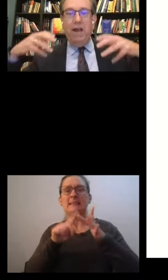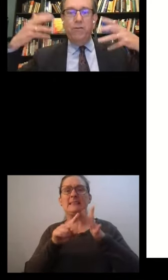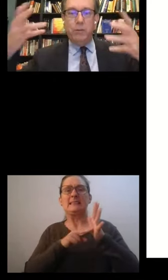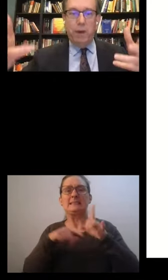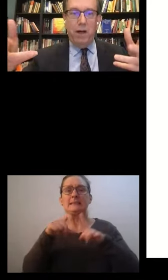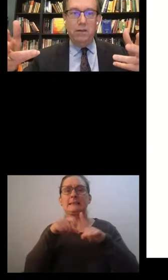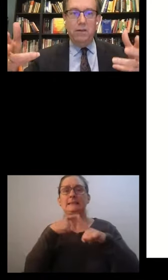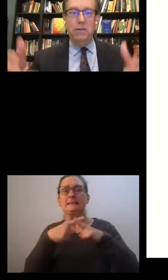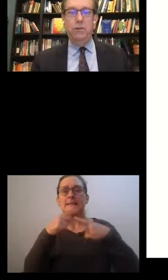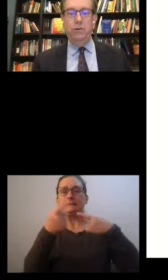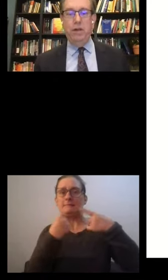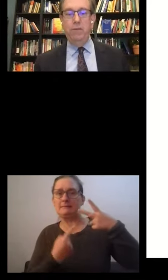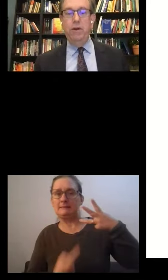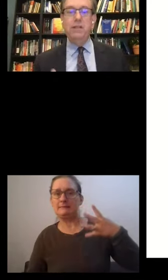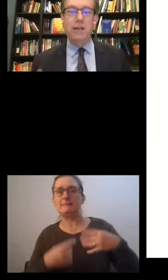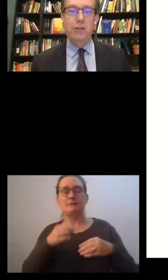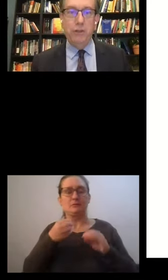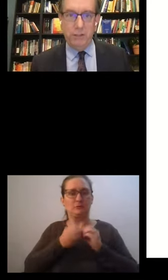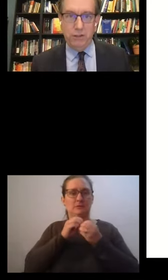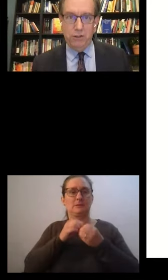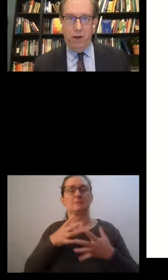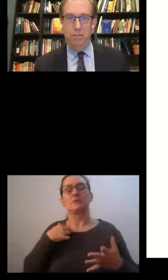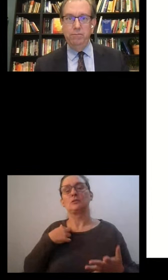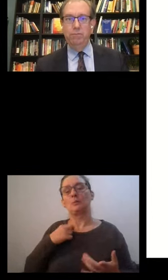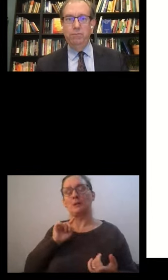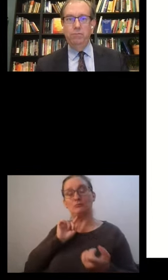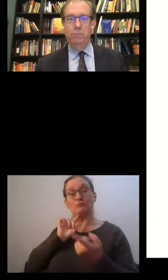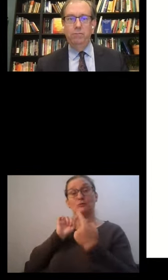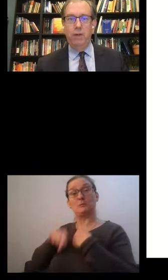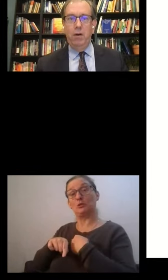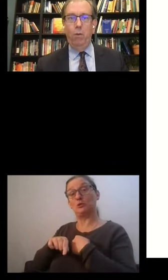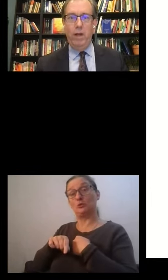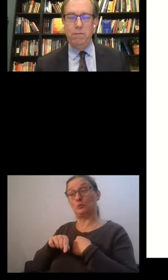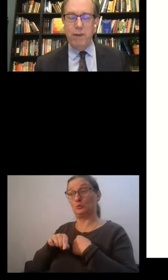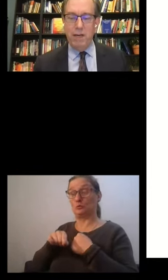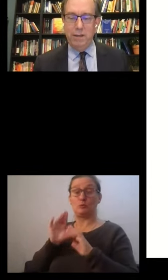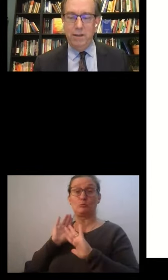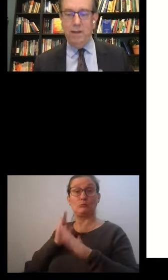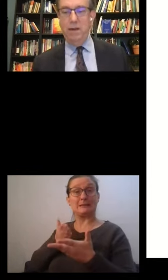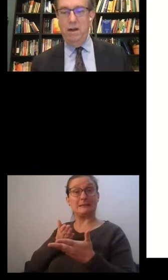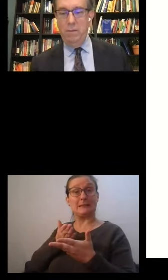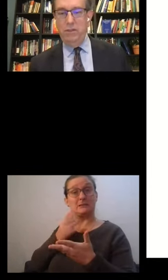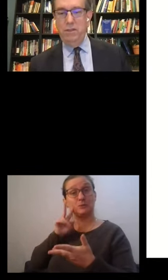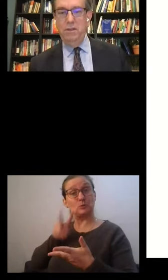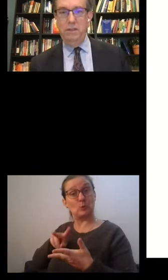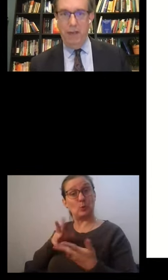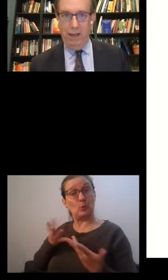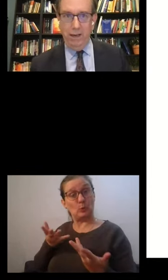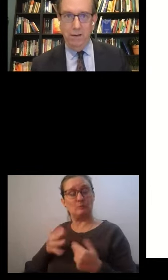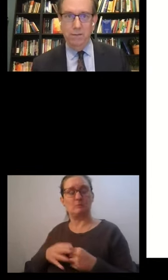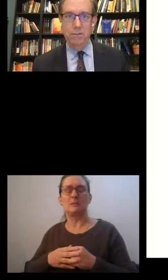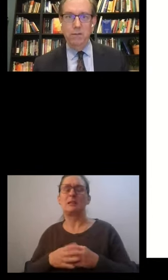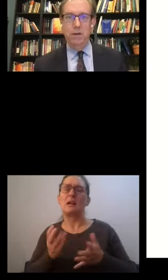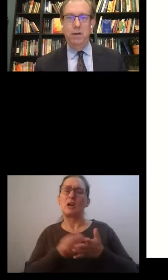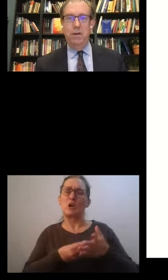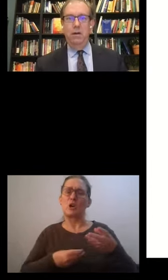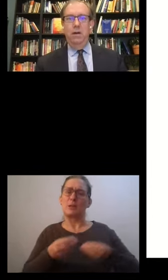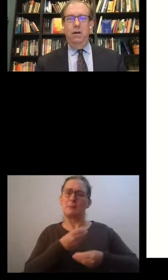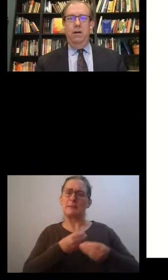hat and respond to the presentation I just saw. What might an economist say?